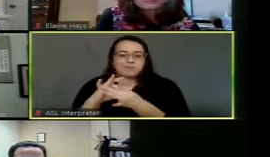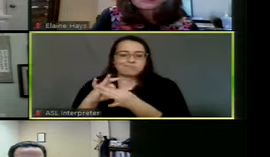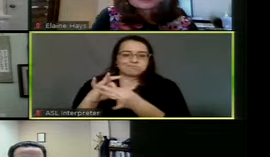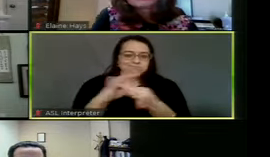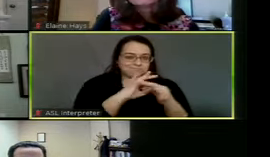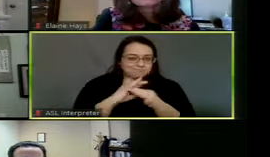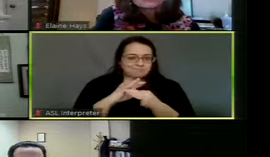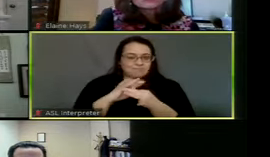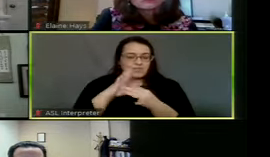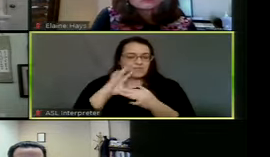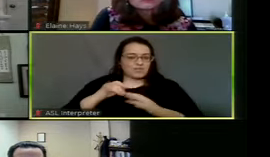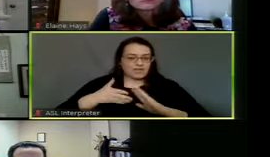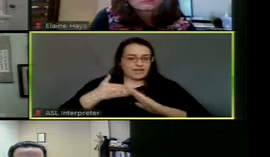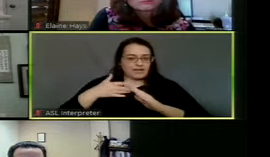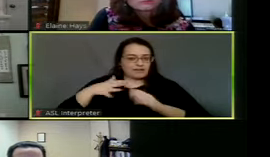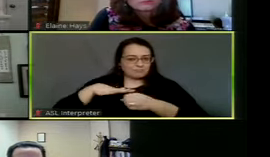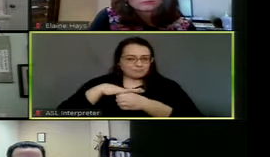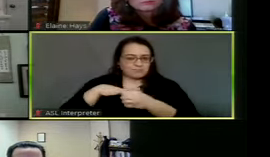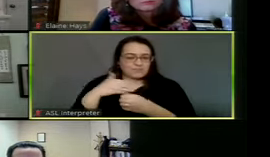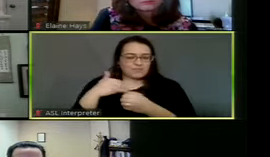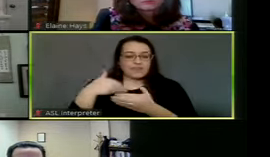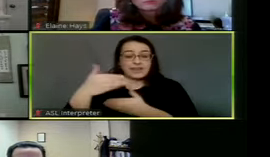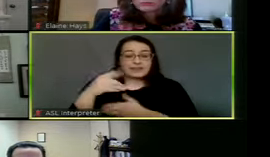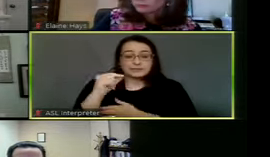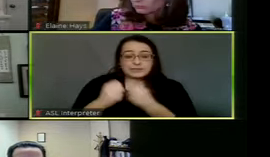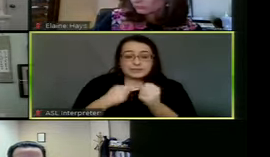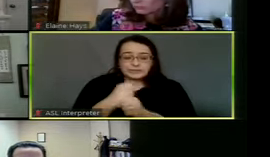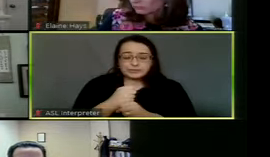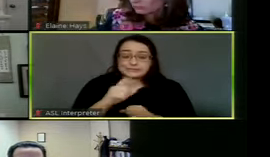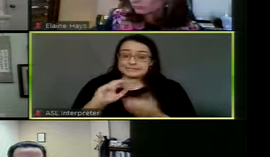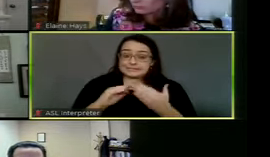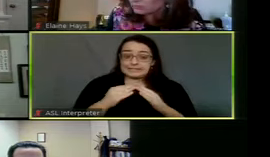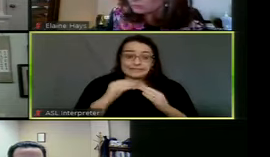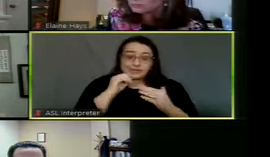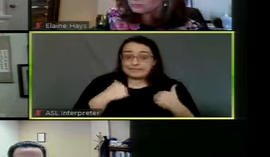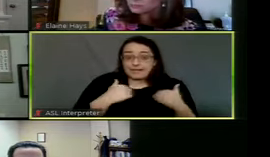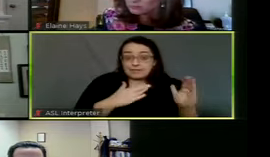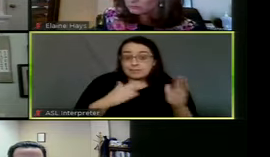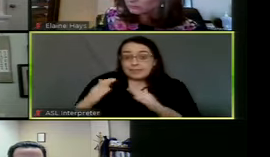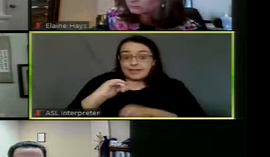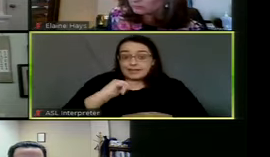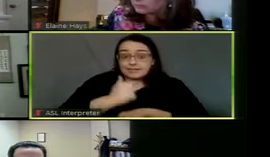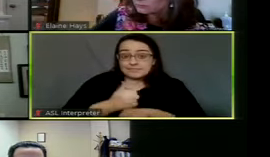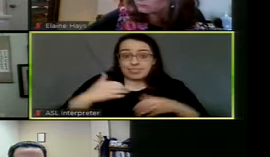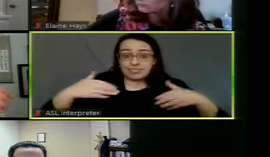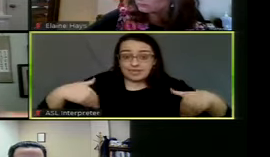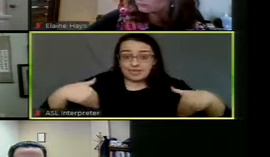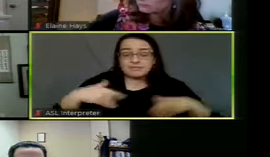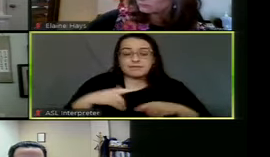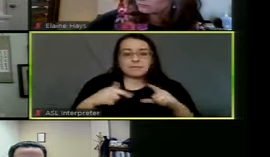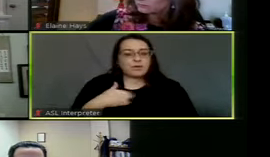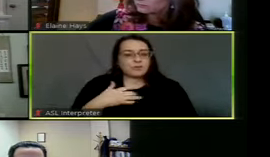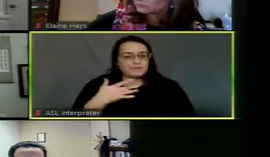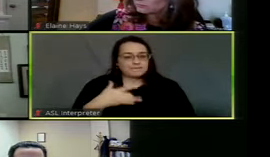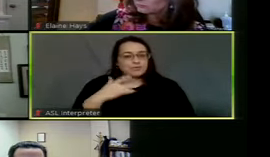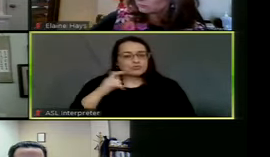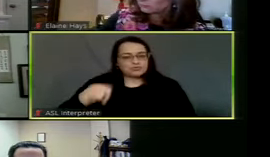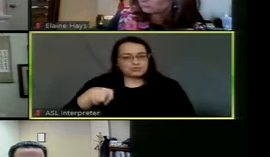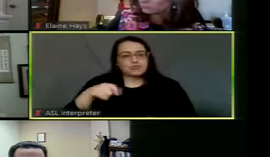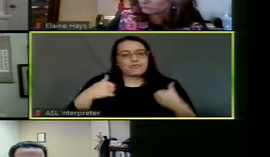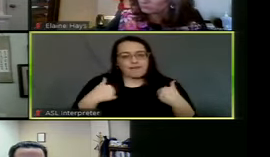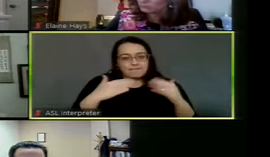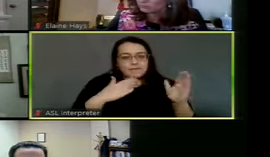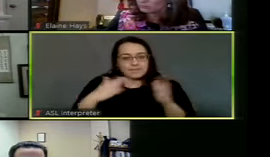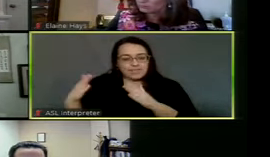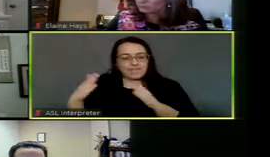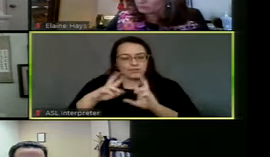next 20 years. Um, the city doesn't have a plan in mind. We just think there should be a plan and we're